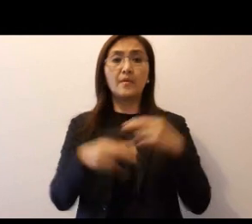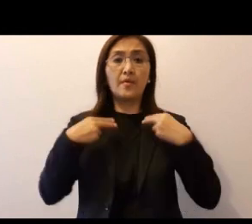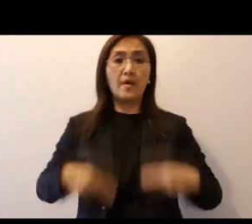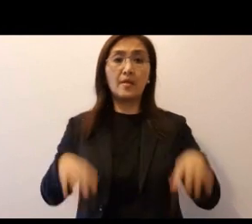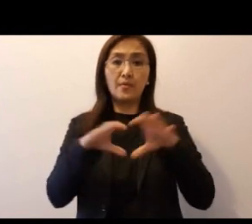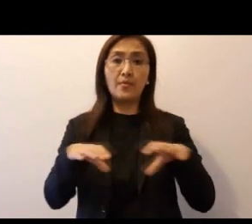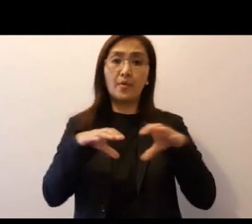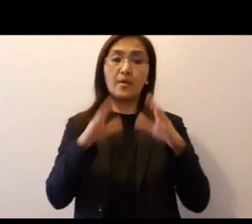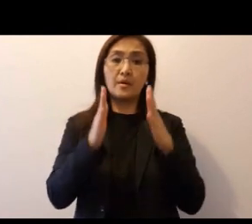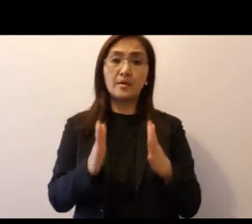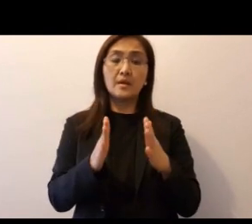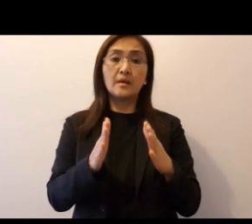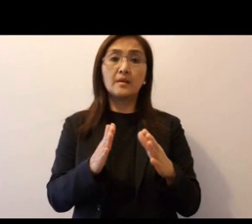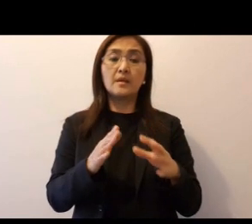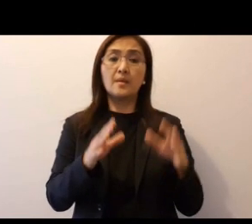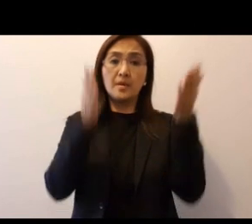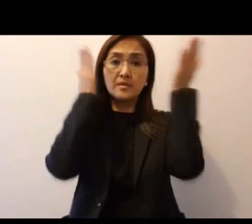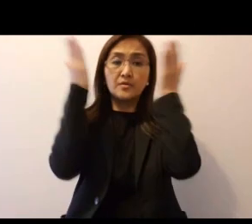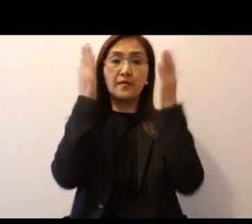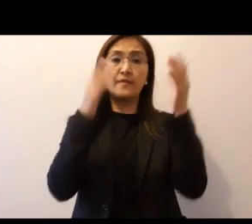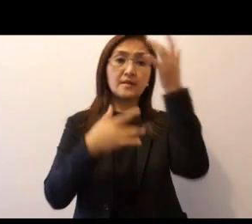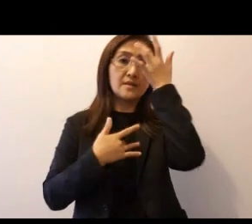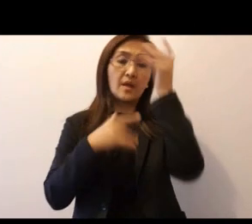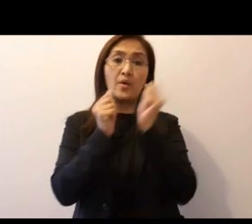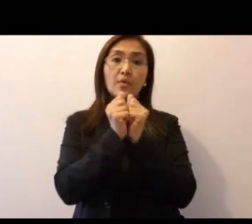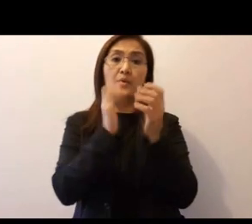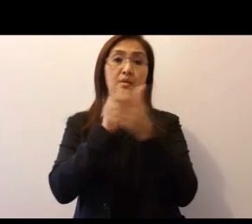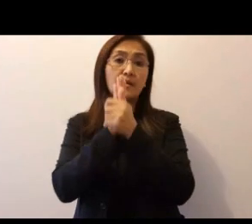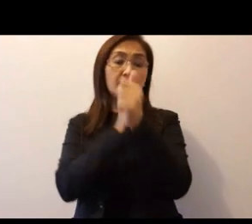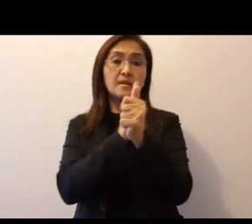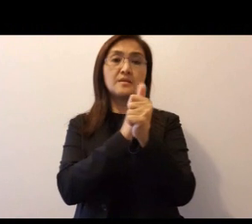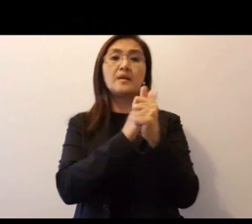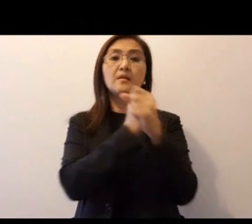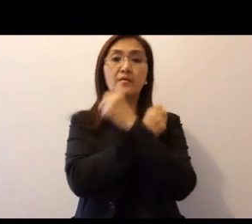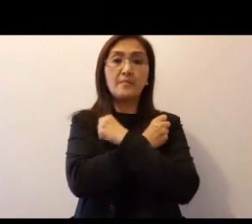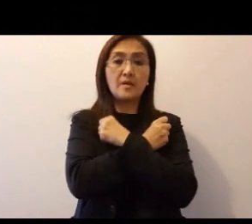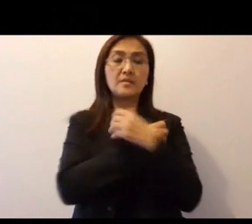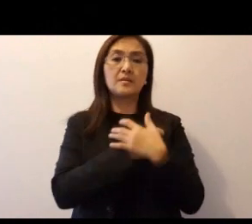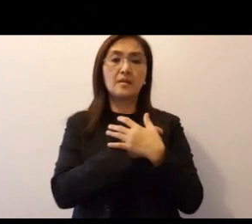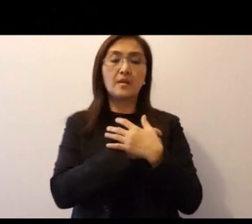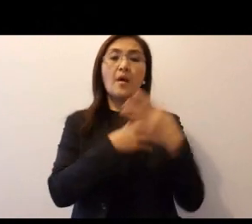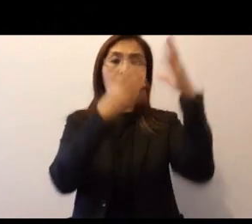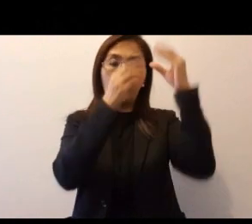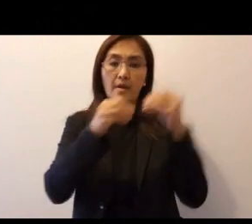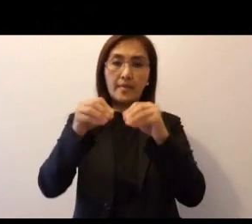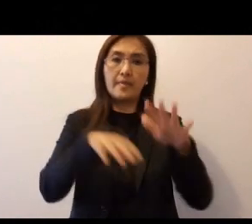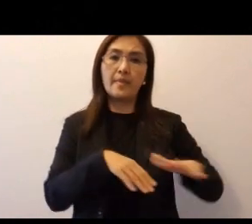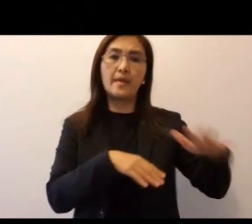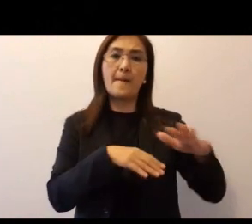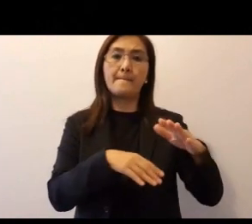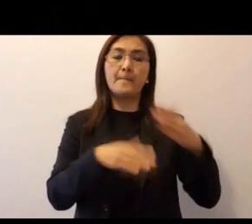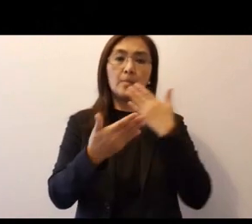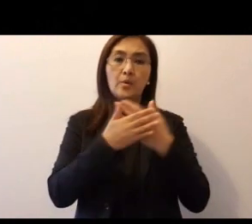our health workers, that they may minister to the sick, with competence and compassion. Grant them health